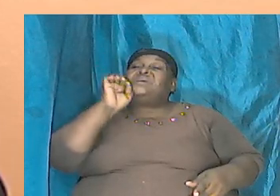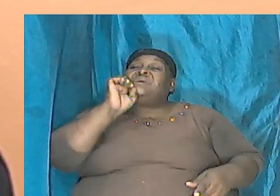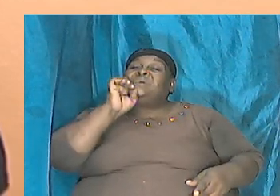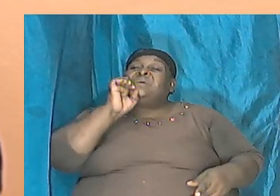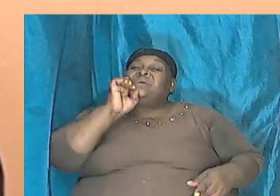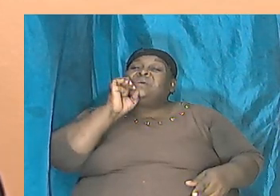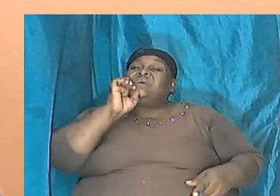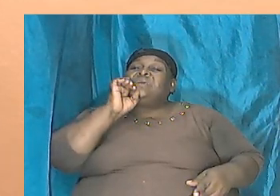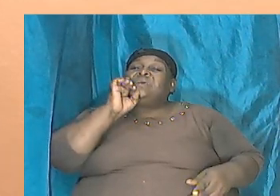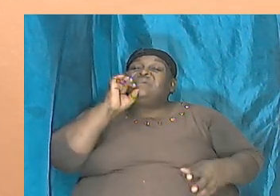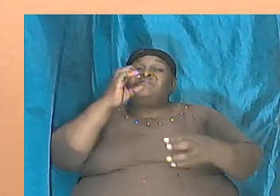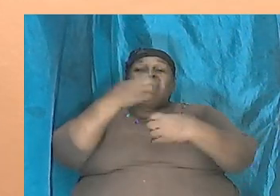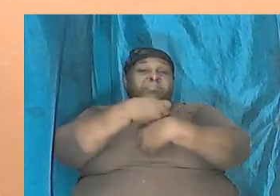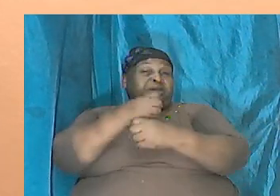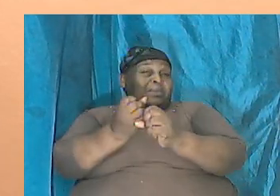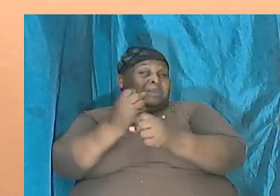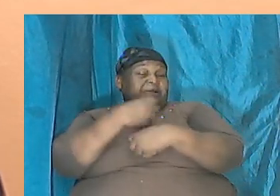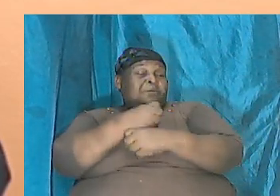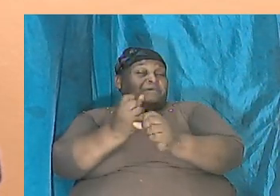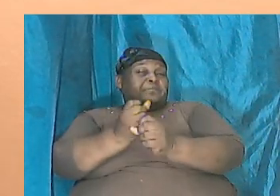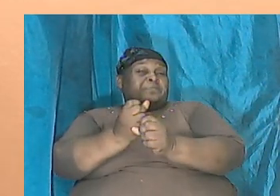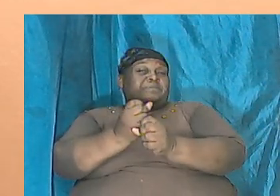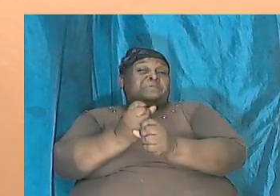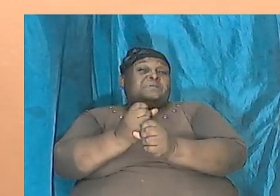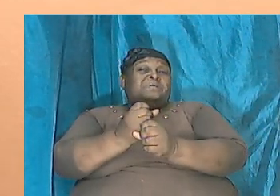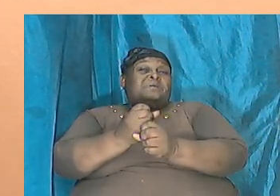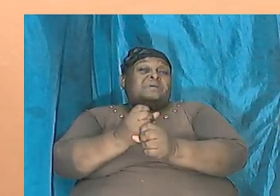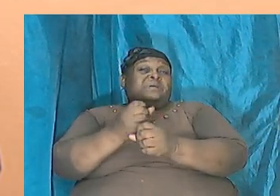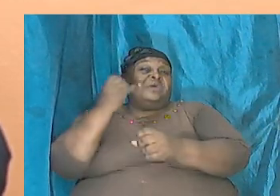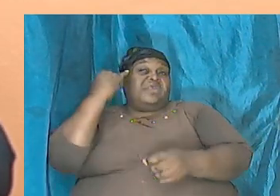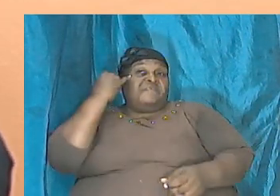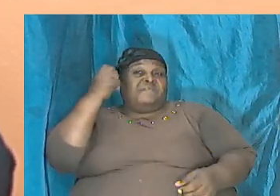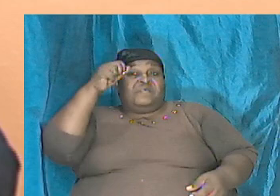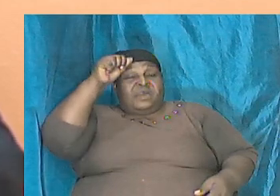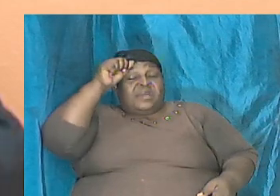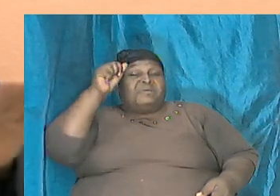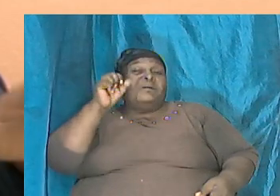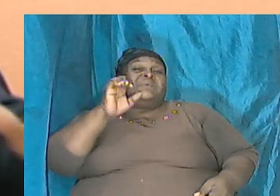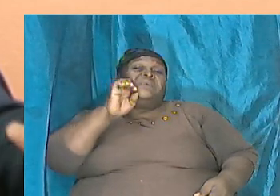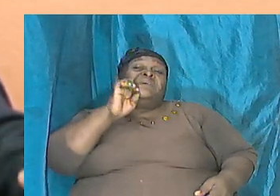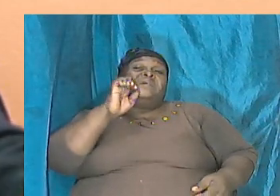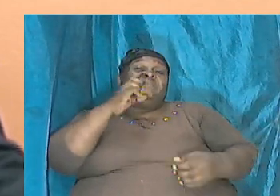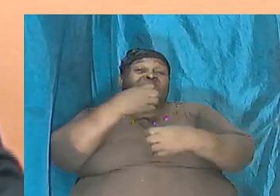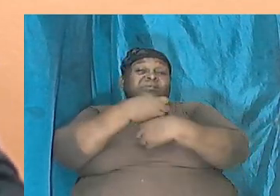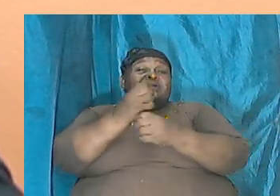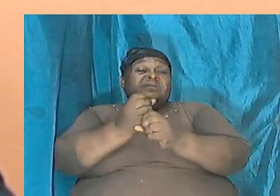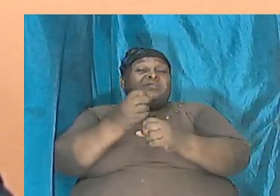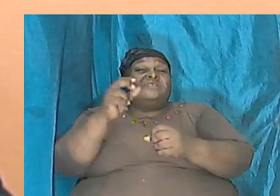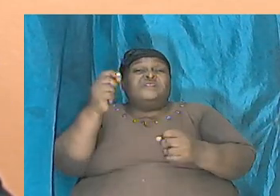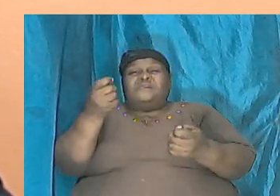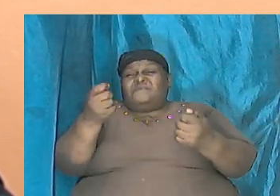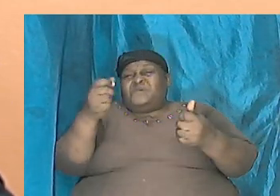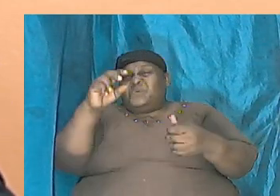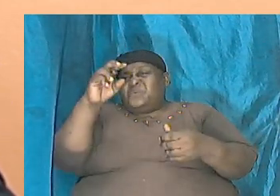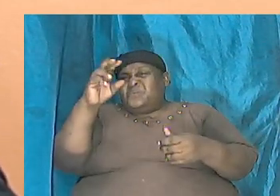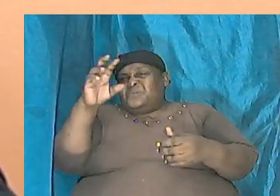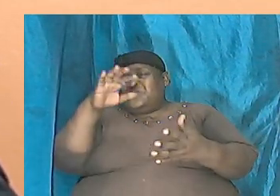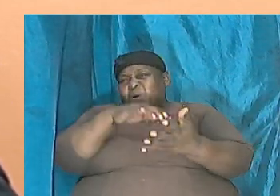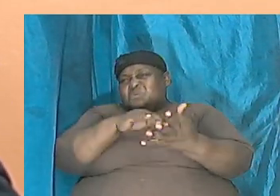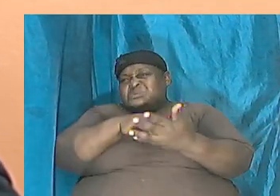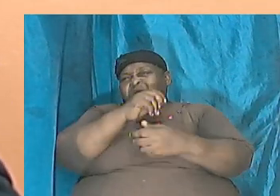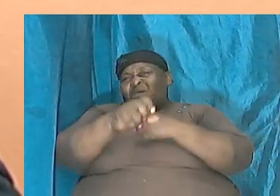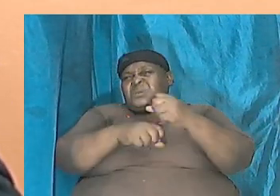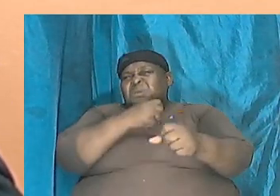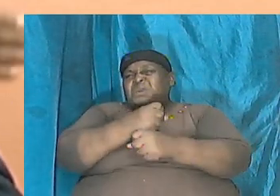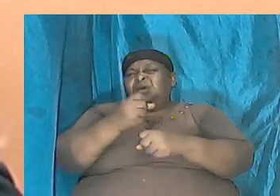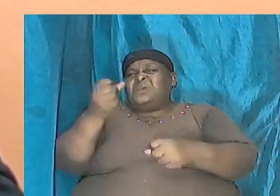was created. And if Adam and Eve was created a few thousand years ago based on